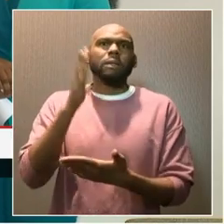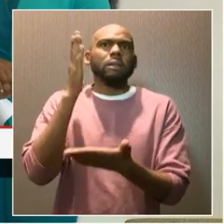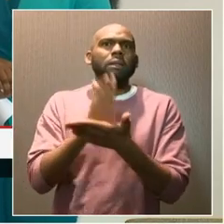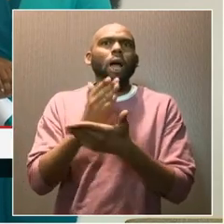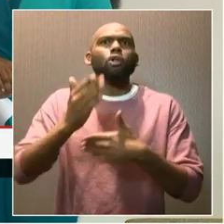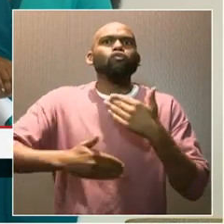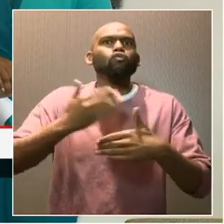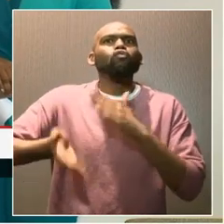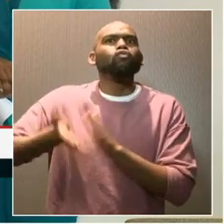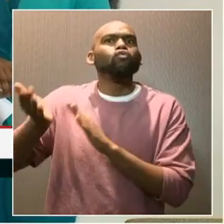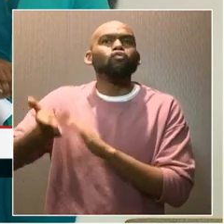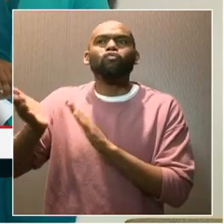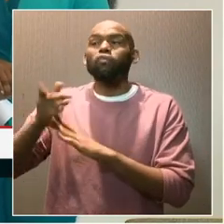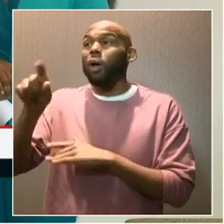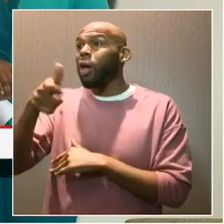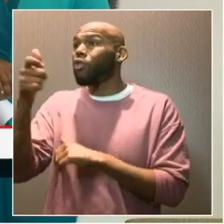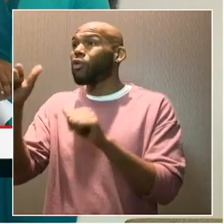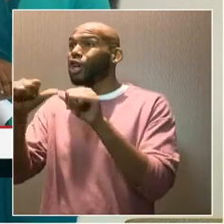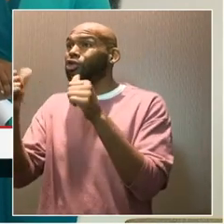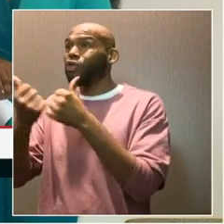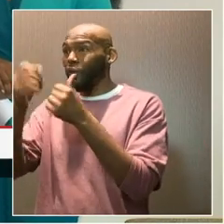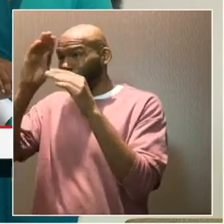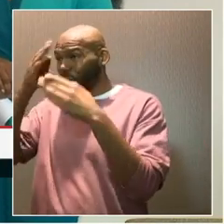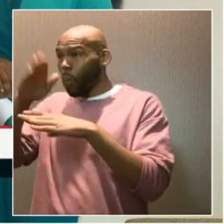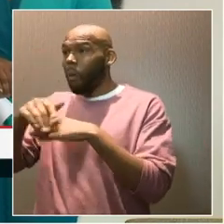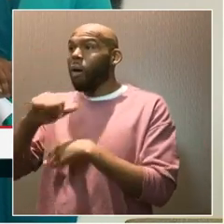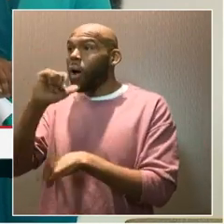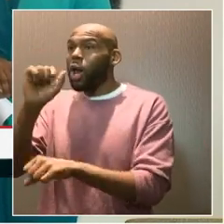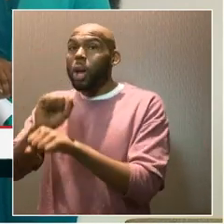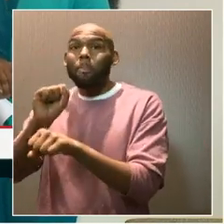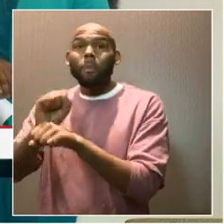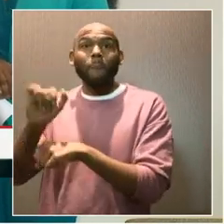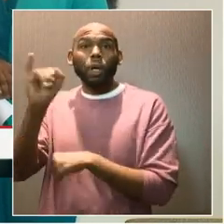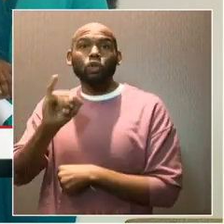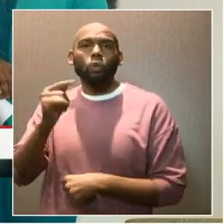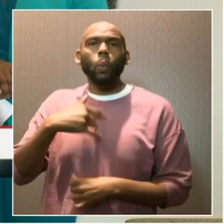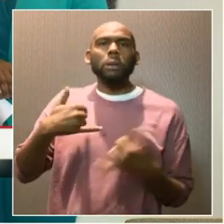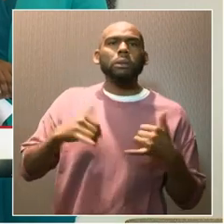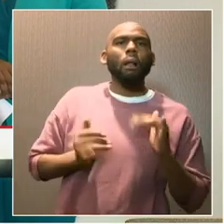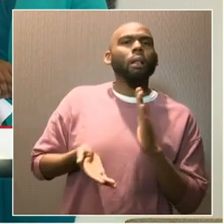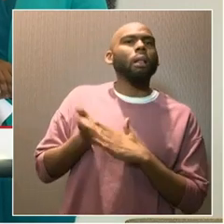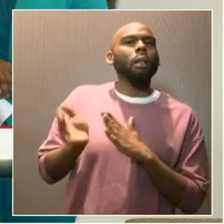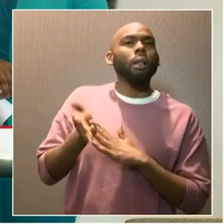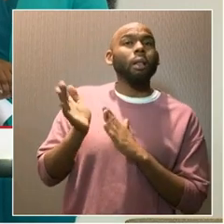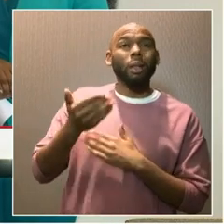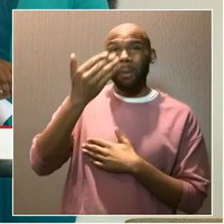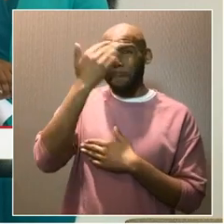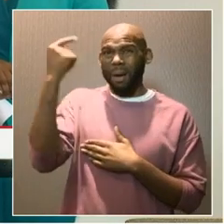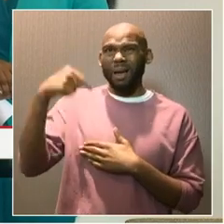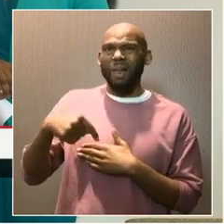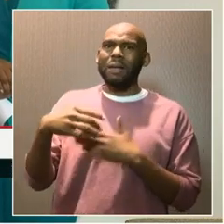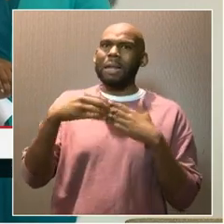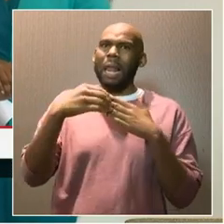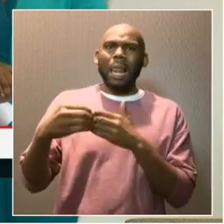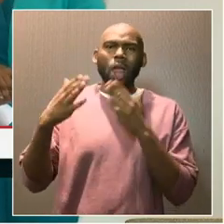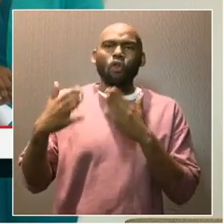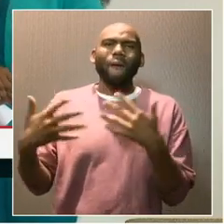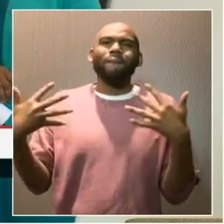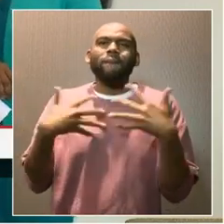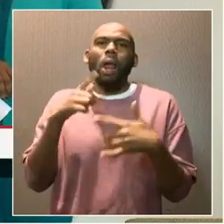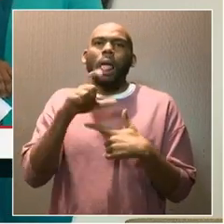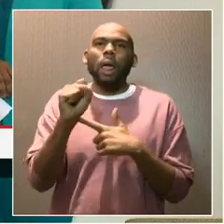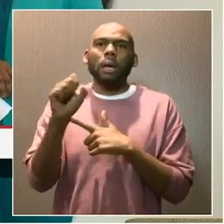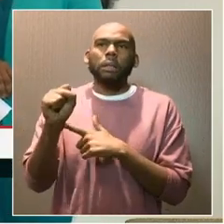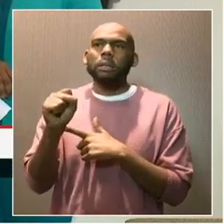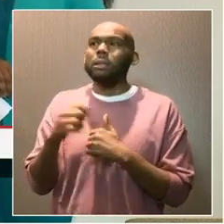while the rest of the agency was focused on unemployment insurance. And that's because of this fearless leader right here, Theany Freeman.